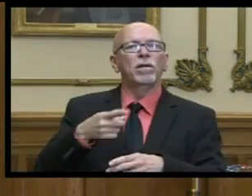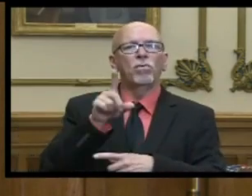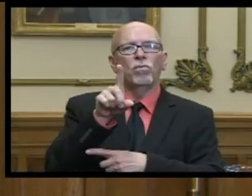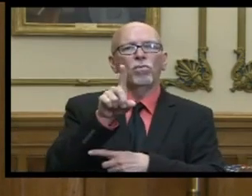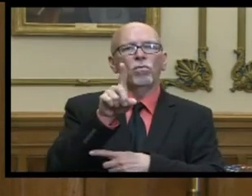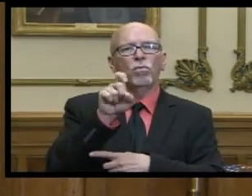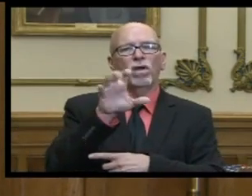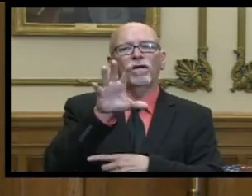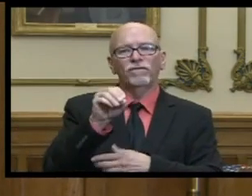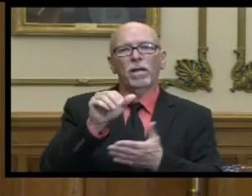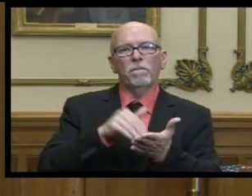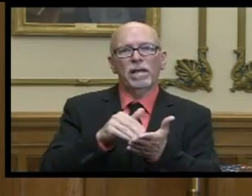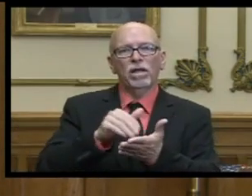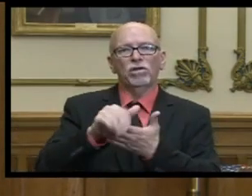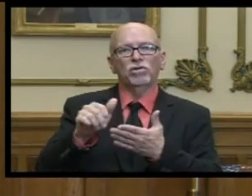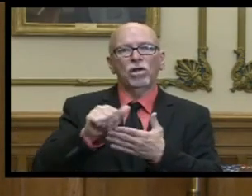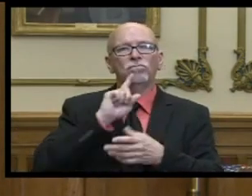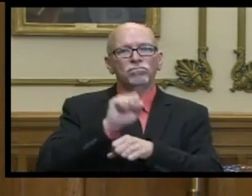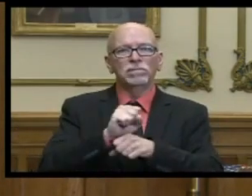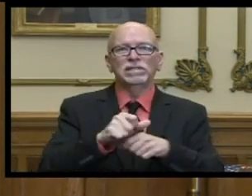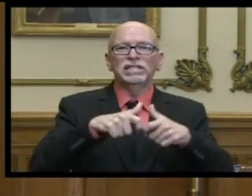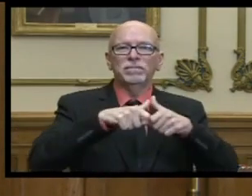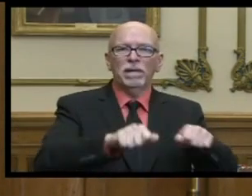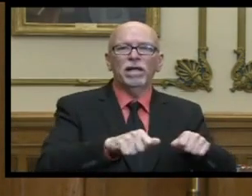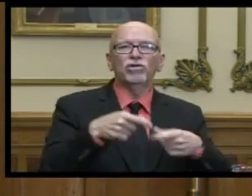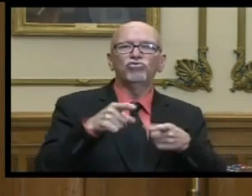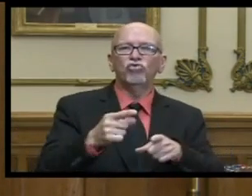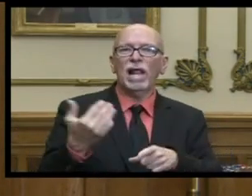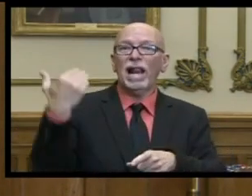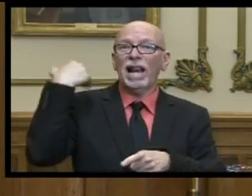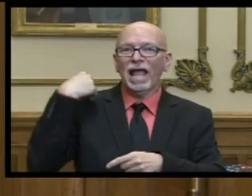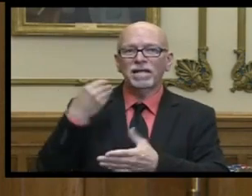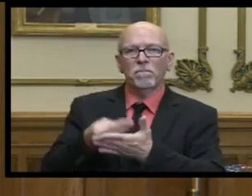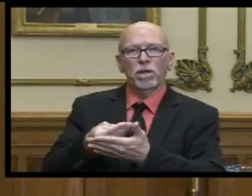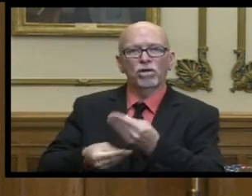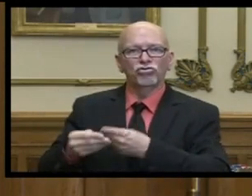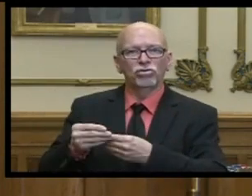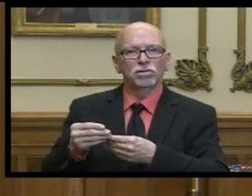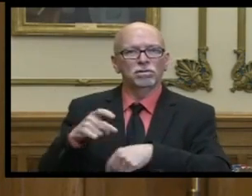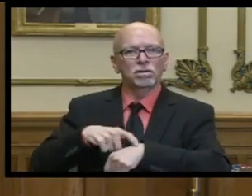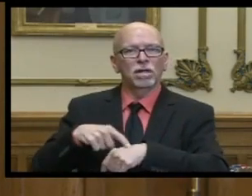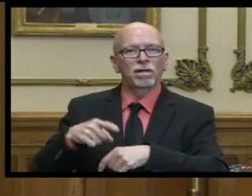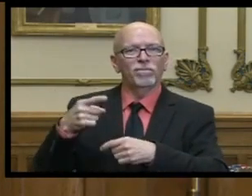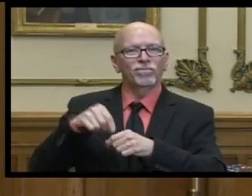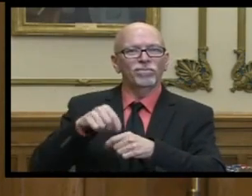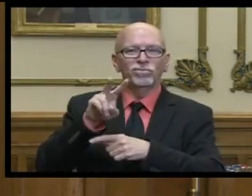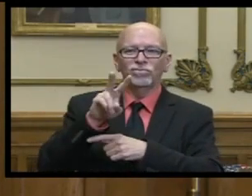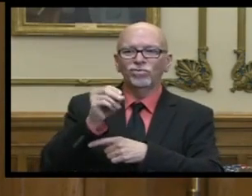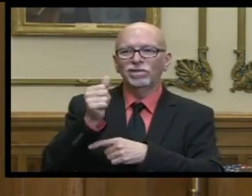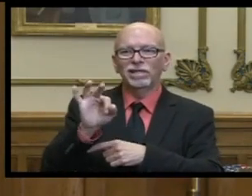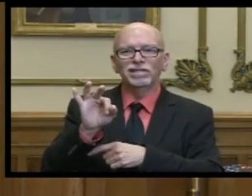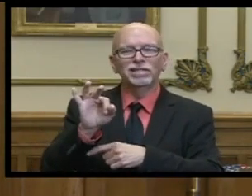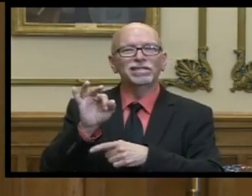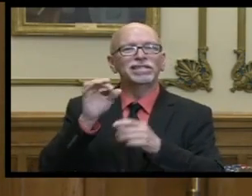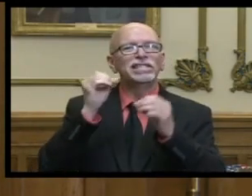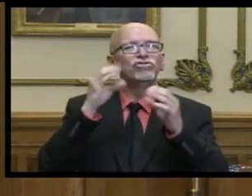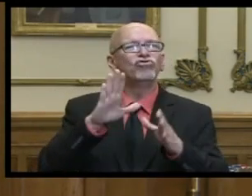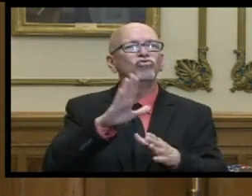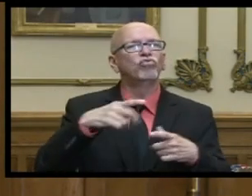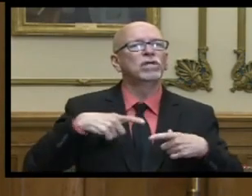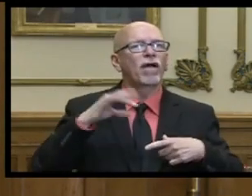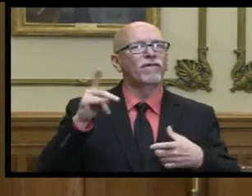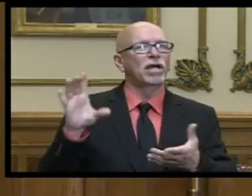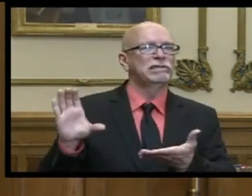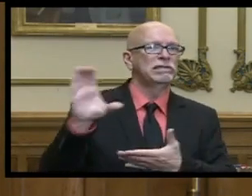150 million that was actually deposited during the last budget session to the 19 or excuse me to the teacher's retirement